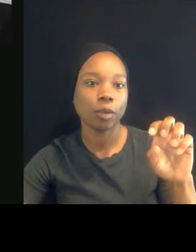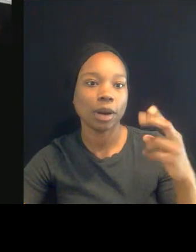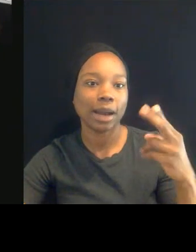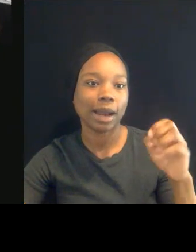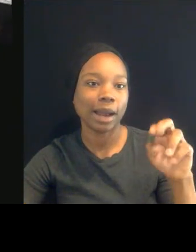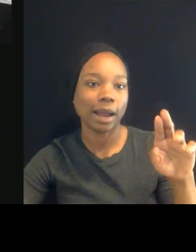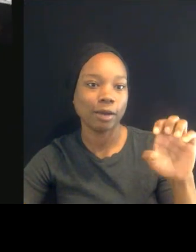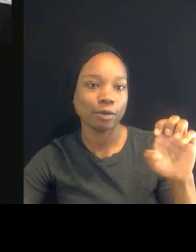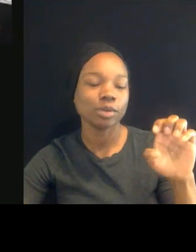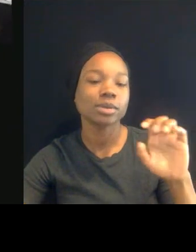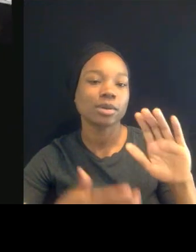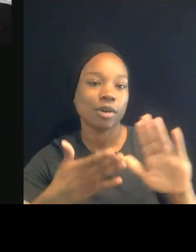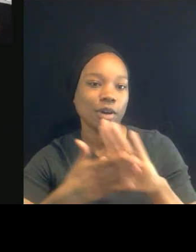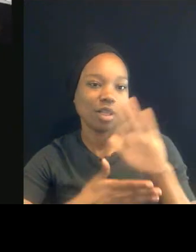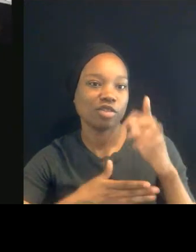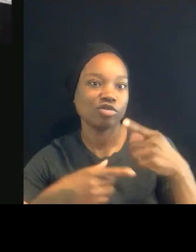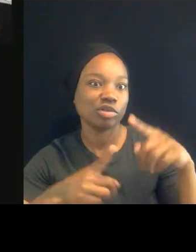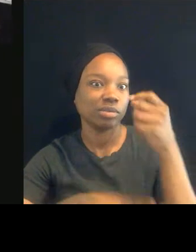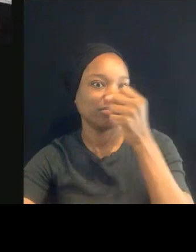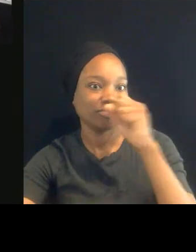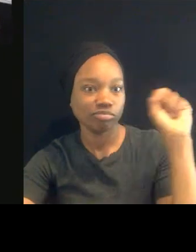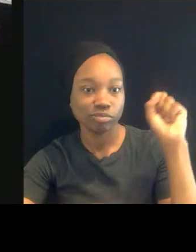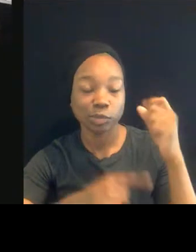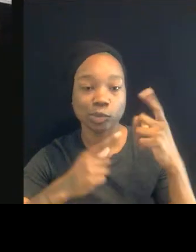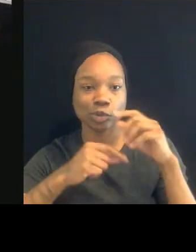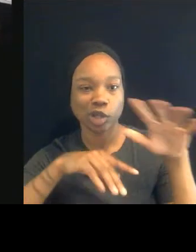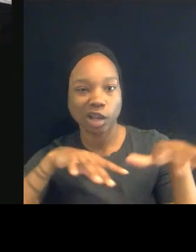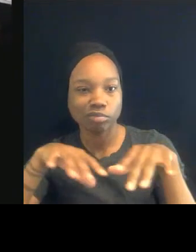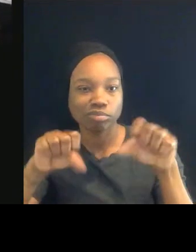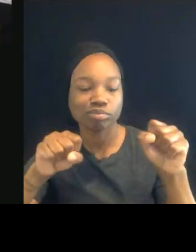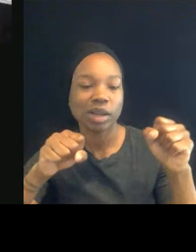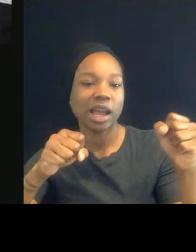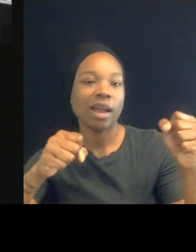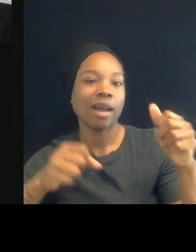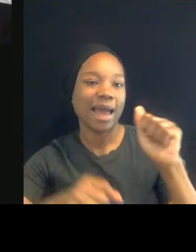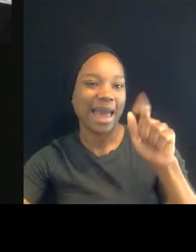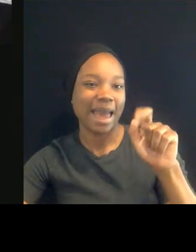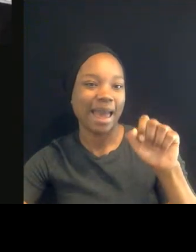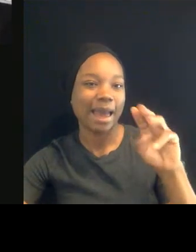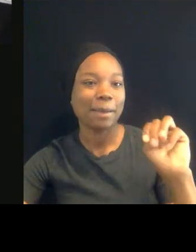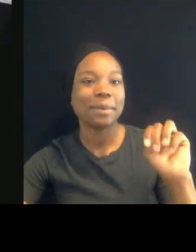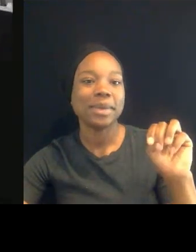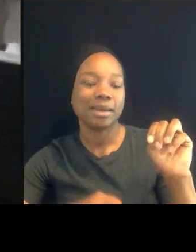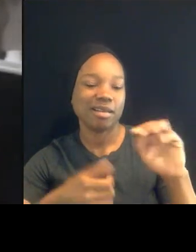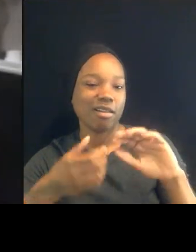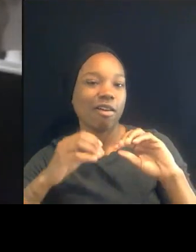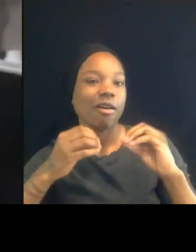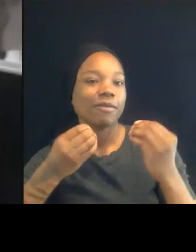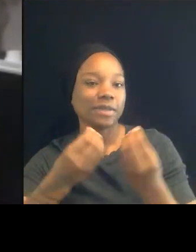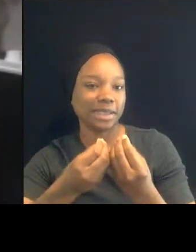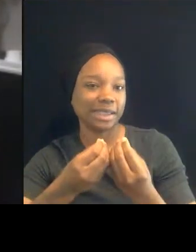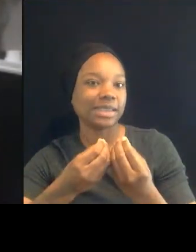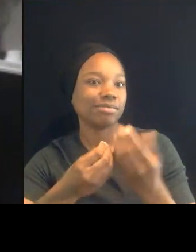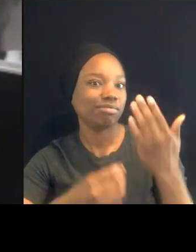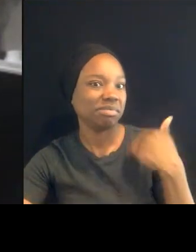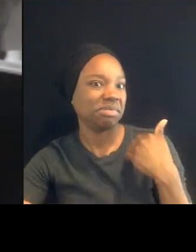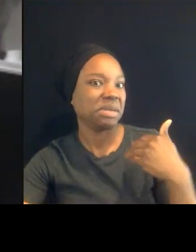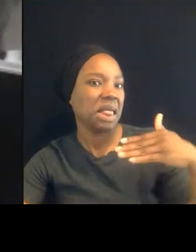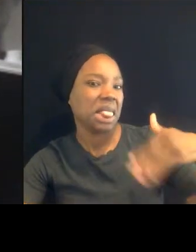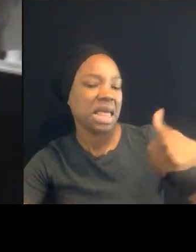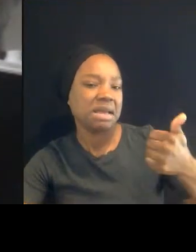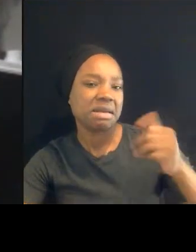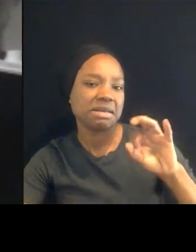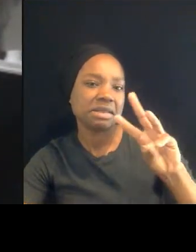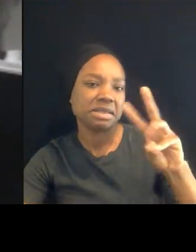you know, bring about justice back in the late 60s. My mother was a field director and communications